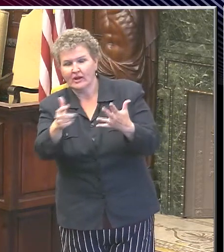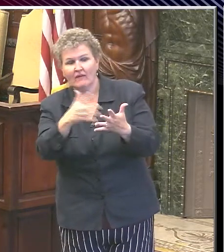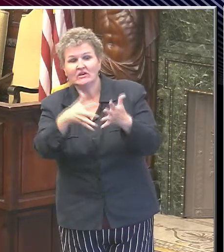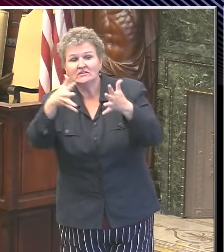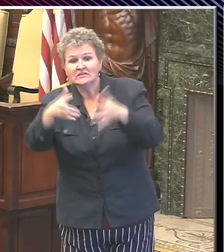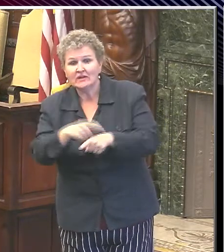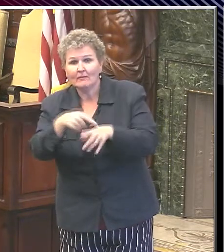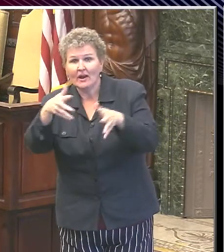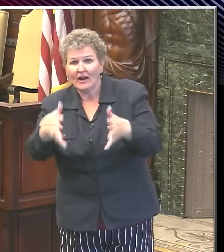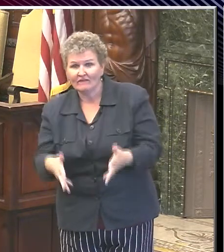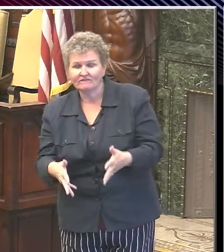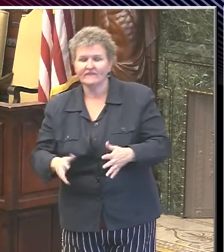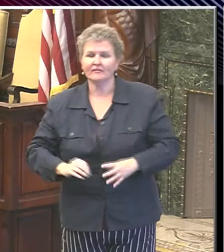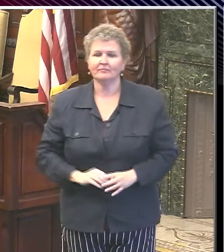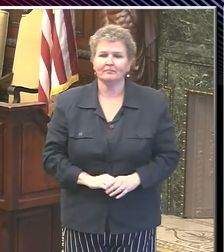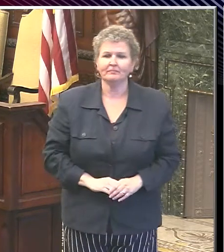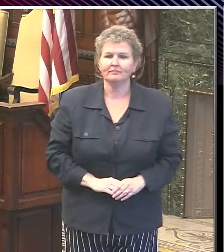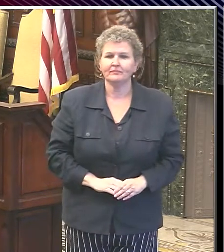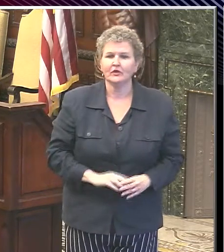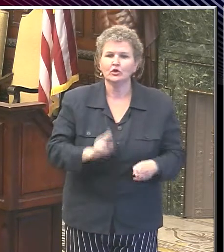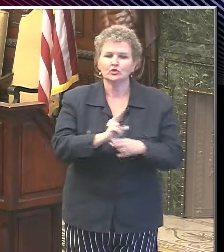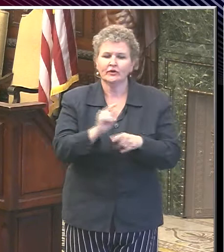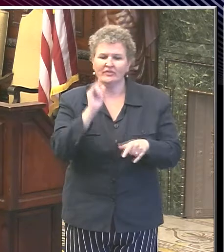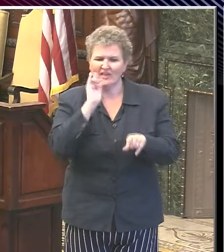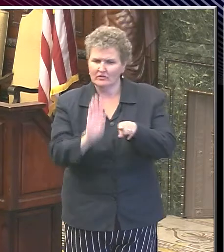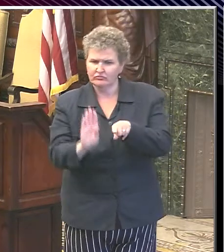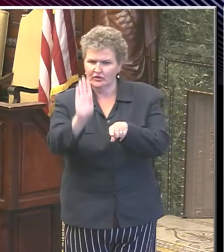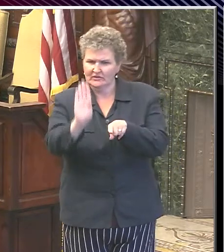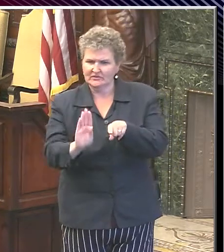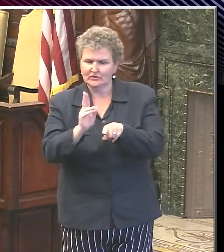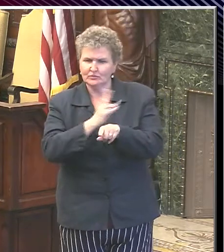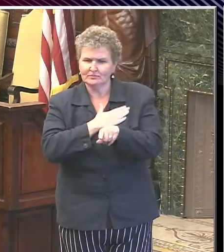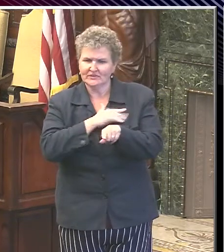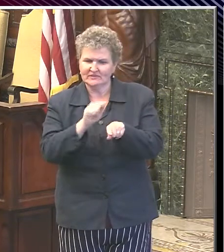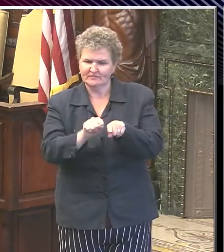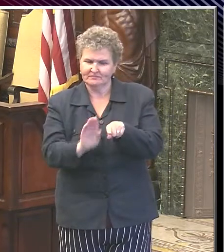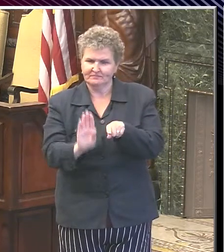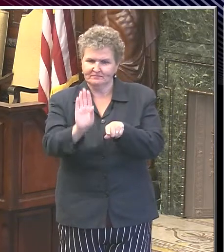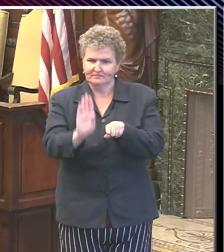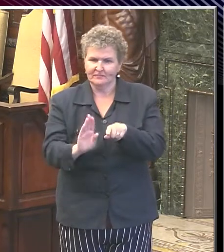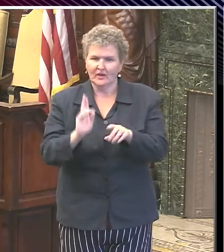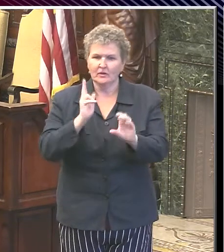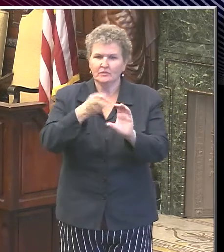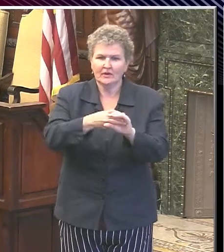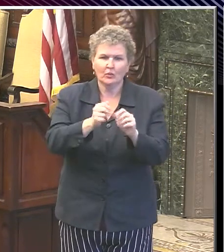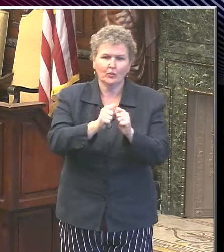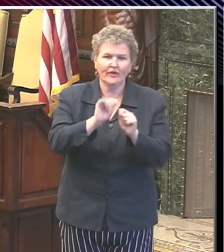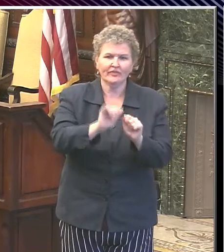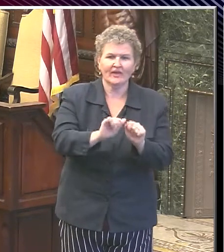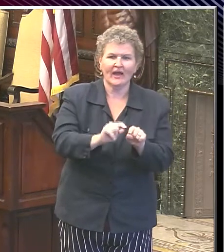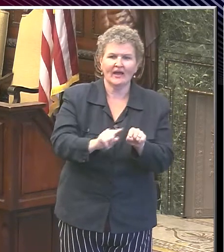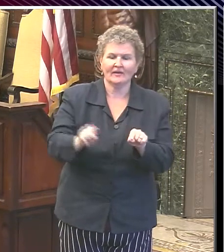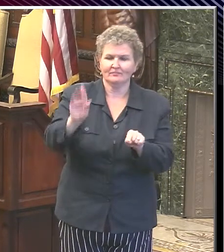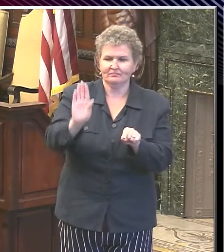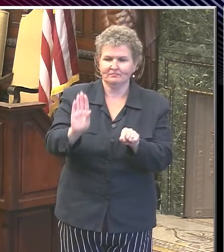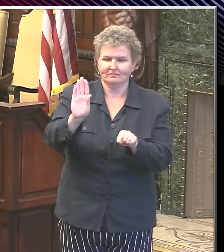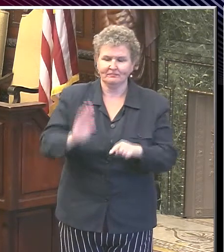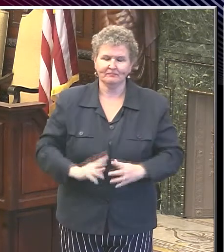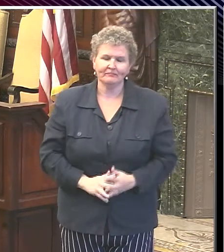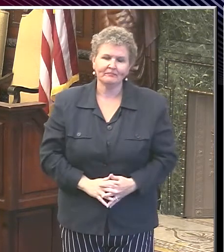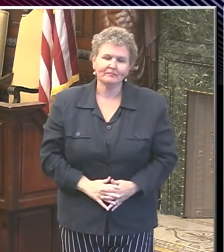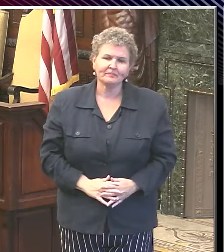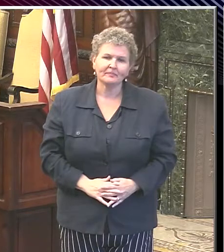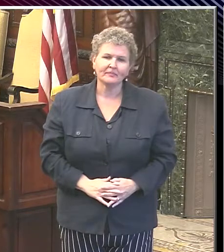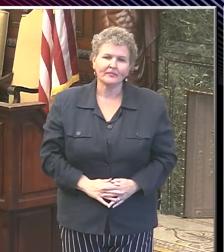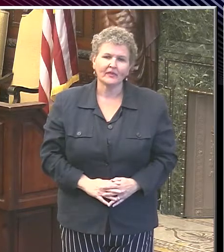those logged in today, you can use the raise your hand feature, which is under the participants list. And we ask that you turn on your video